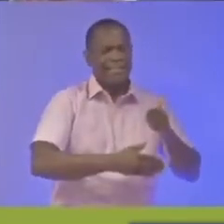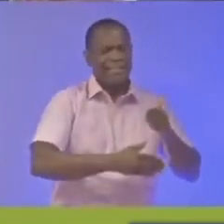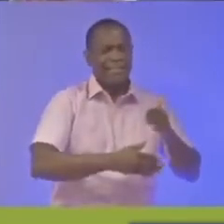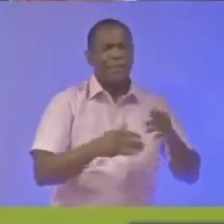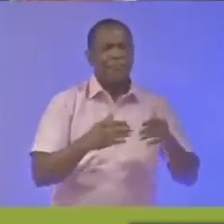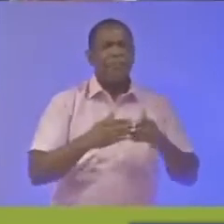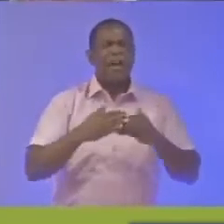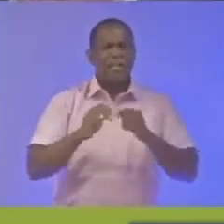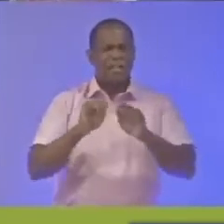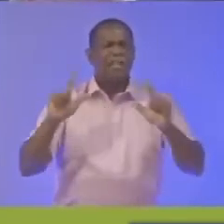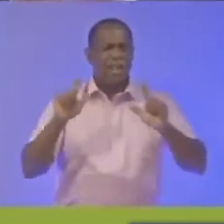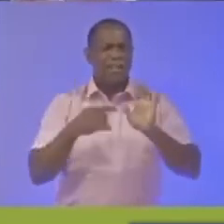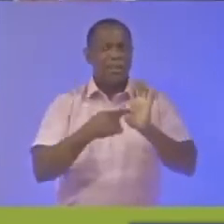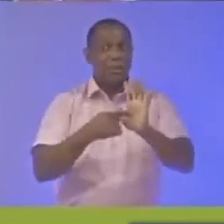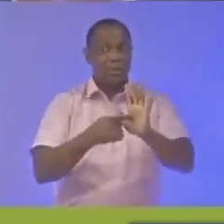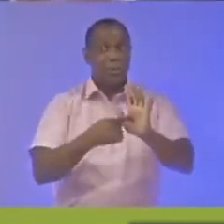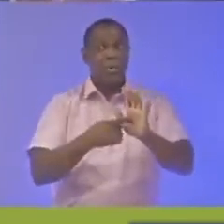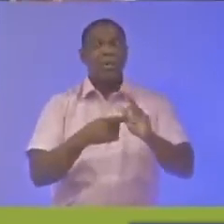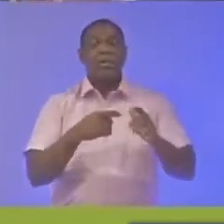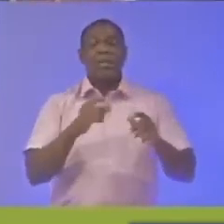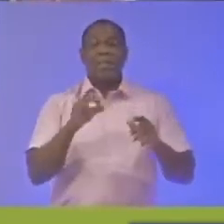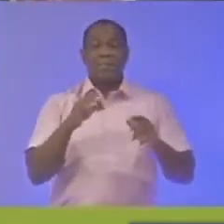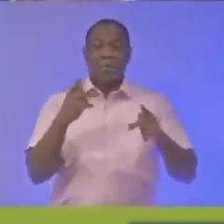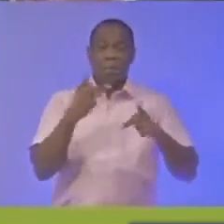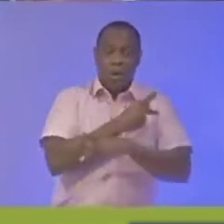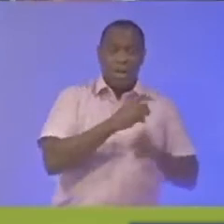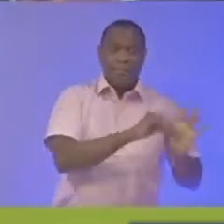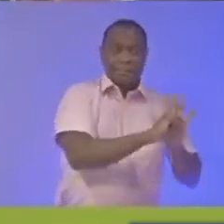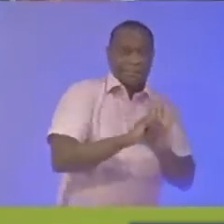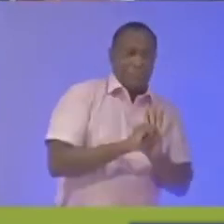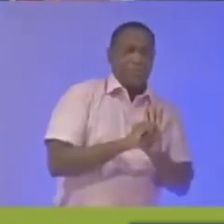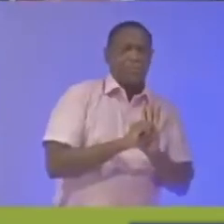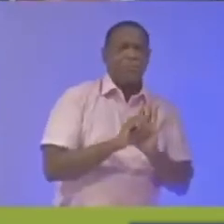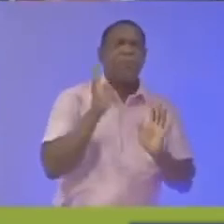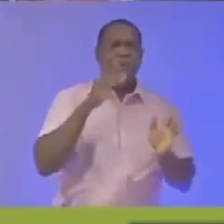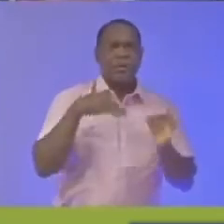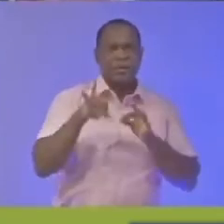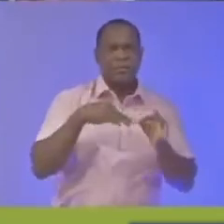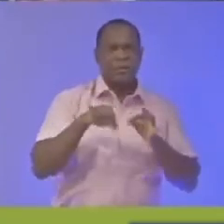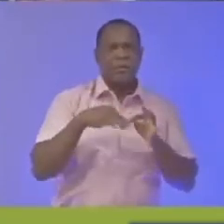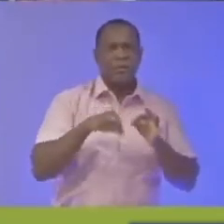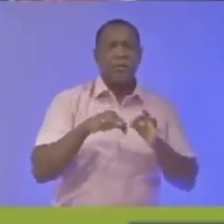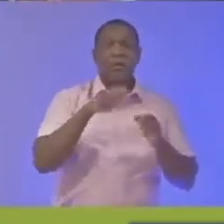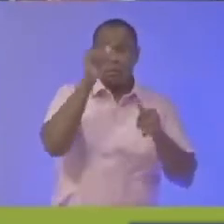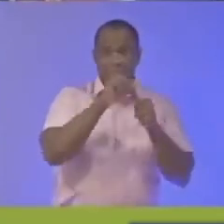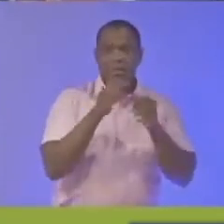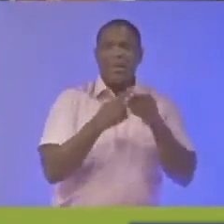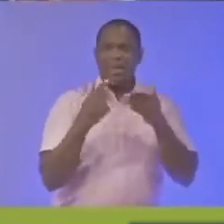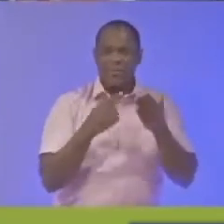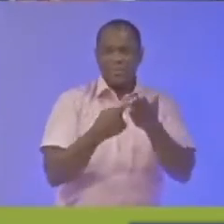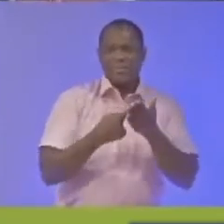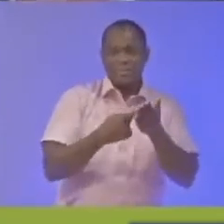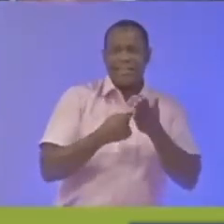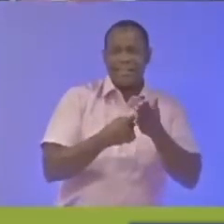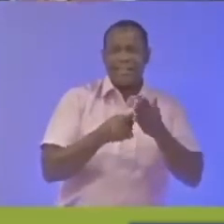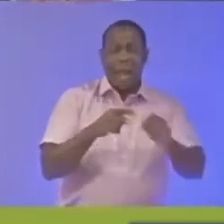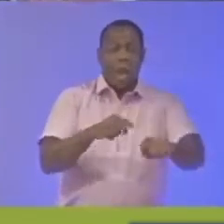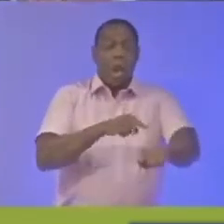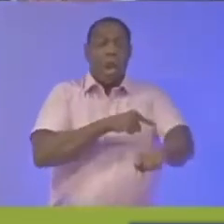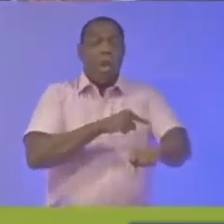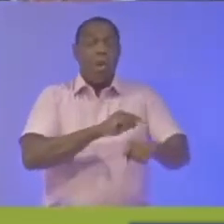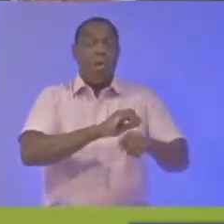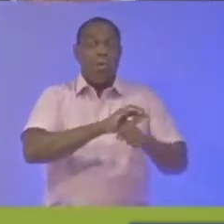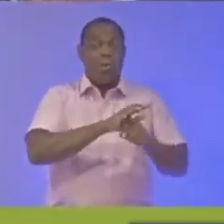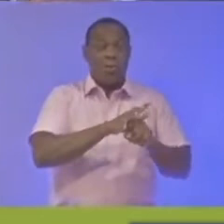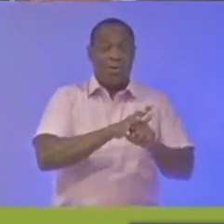acute symptoms because sometimes as we had stress last week and the week before on long COVID you see that certain symptoms persist for a very